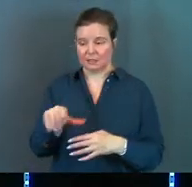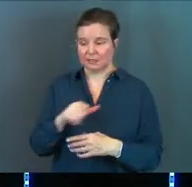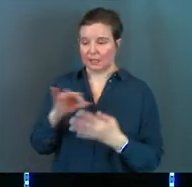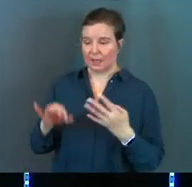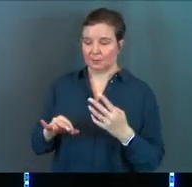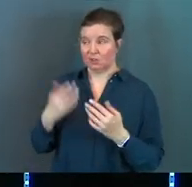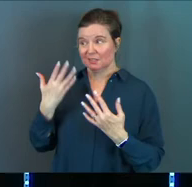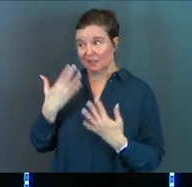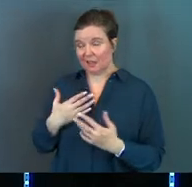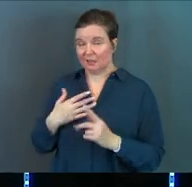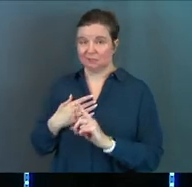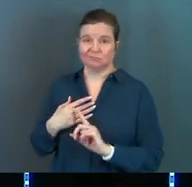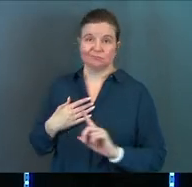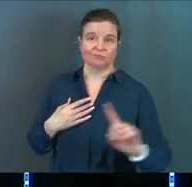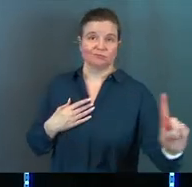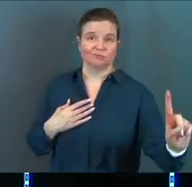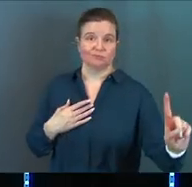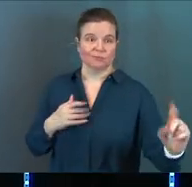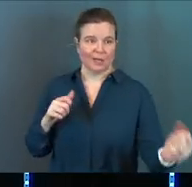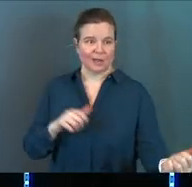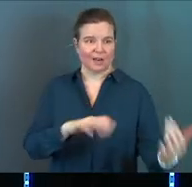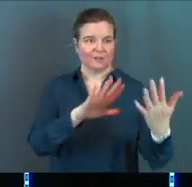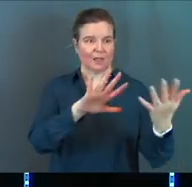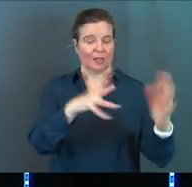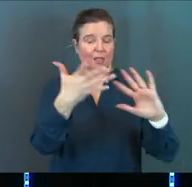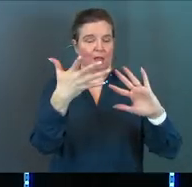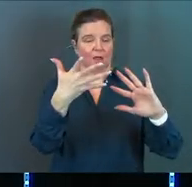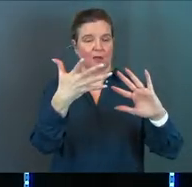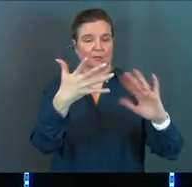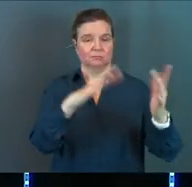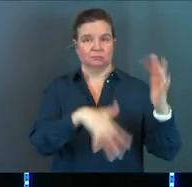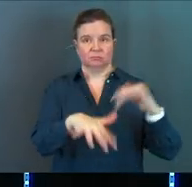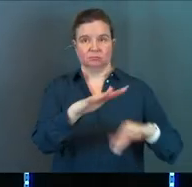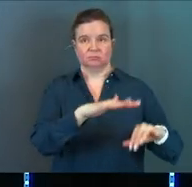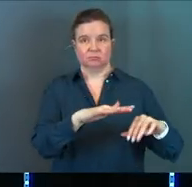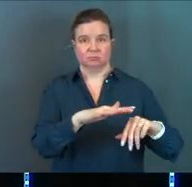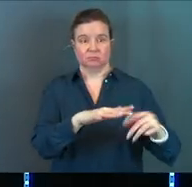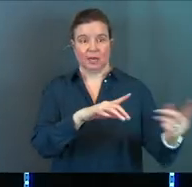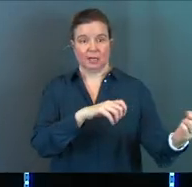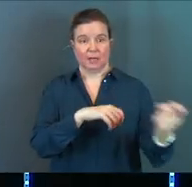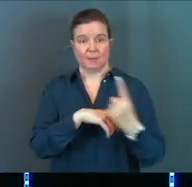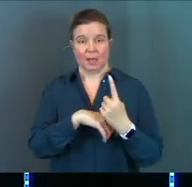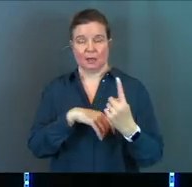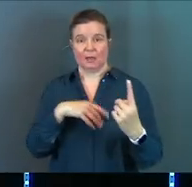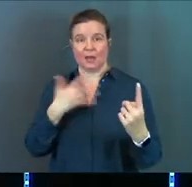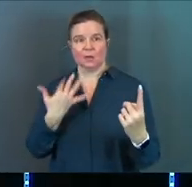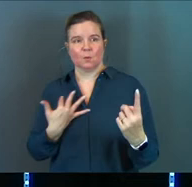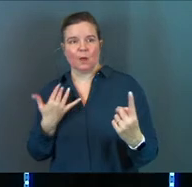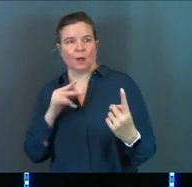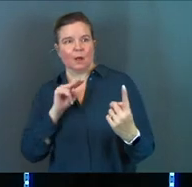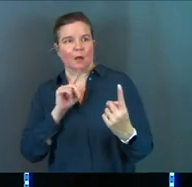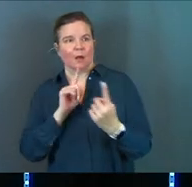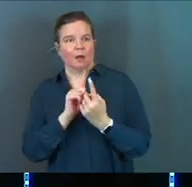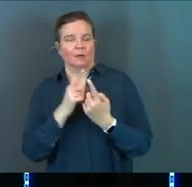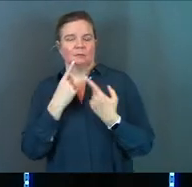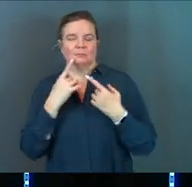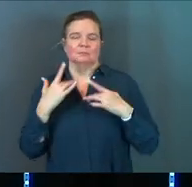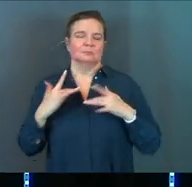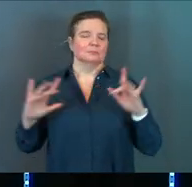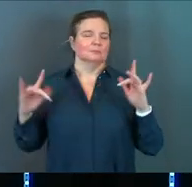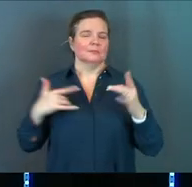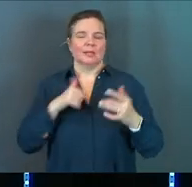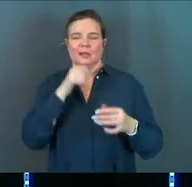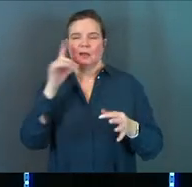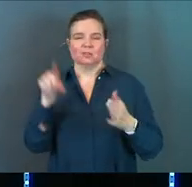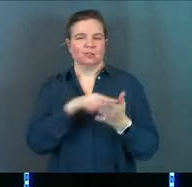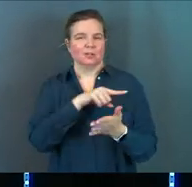option, sadly. The son goes and faces the life consequences over it. The son comes back, and he's waiting, and he can't wait, and he's not